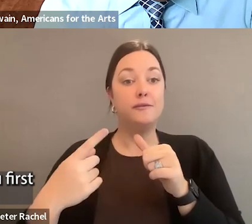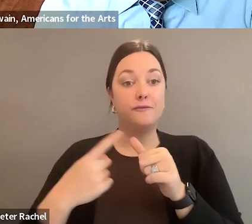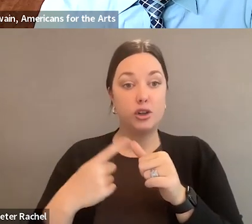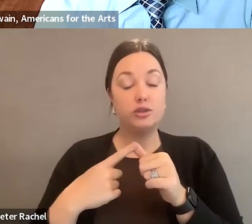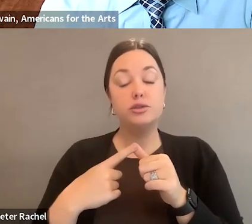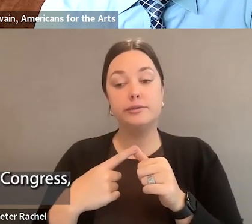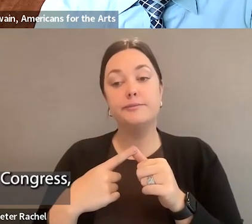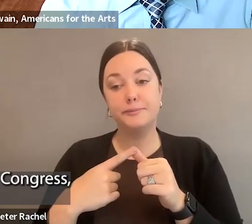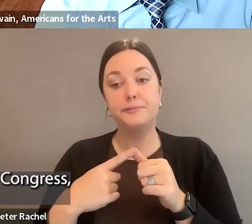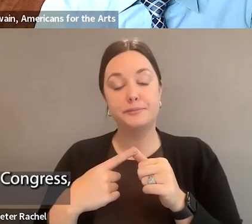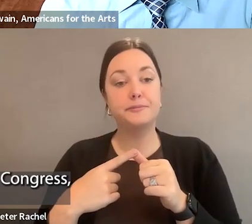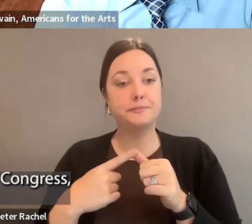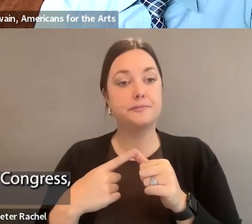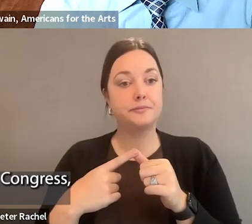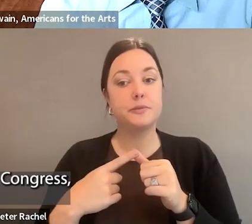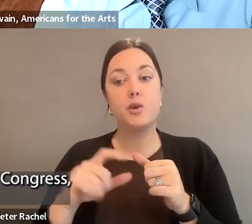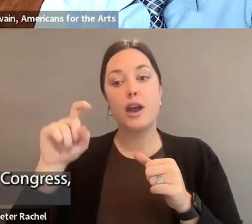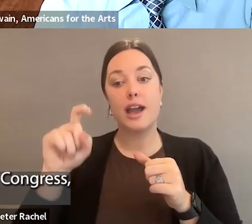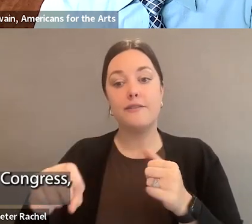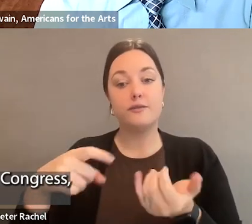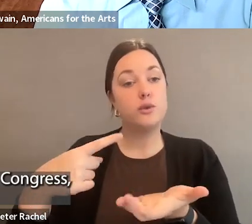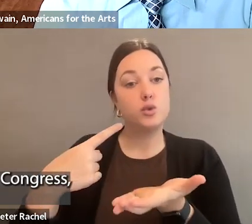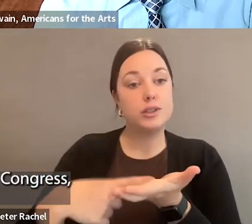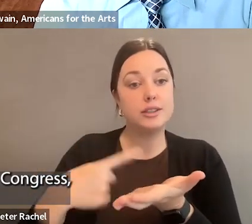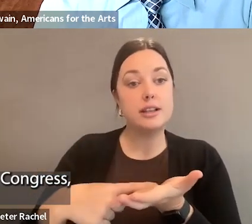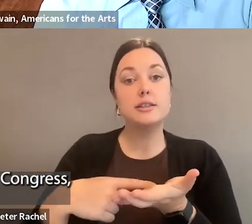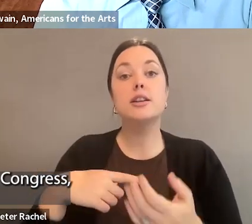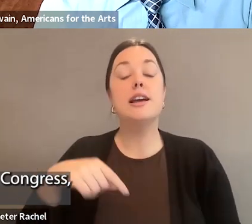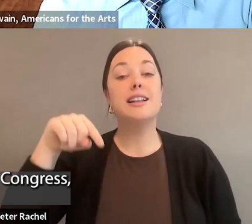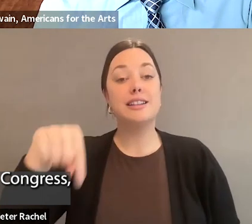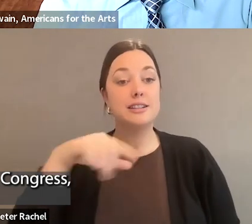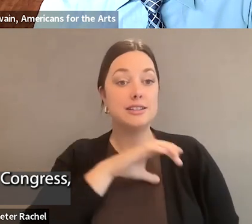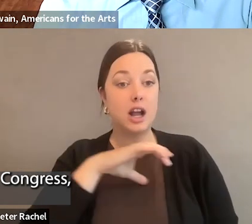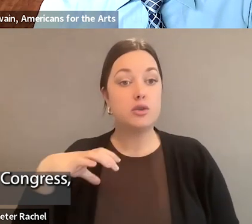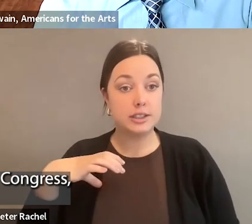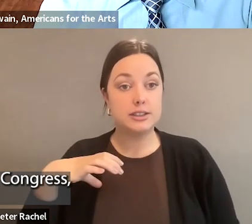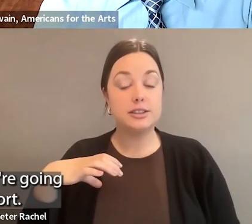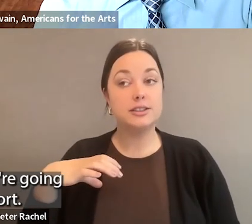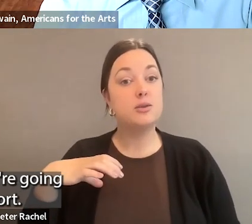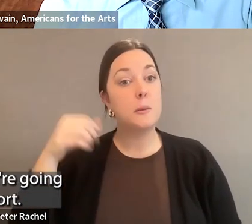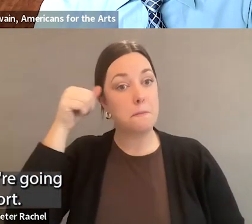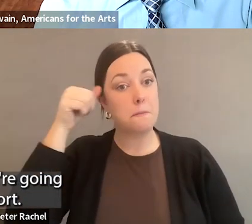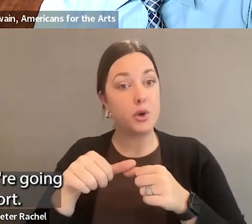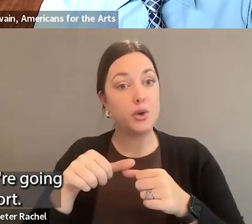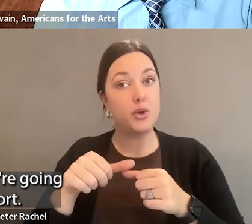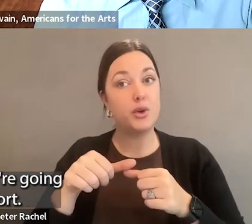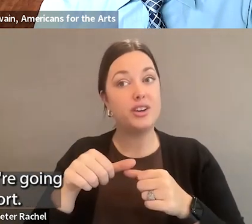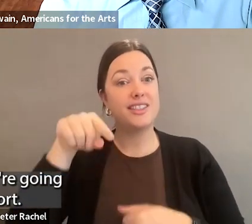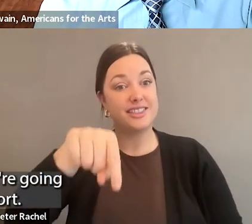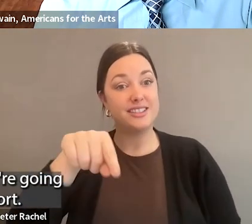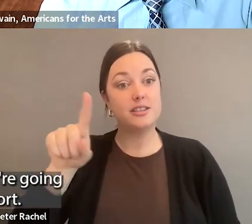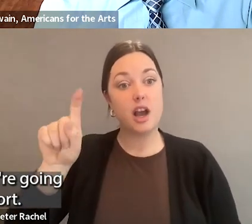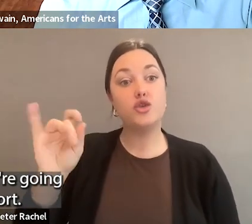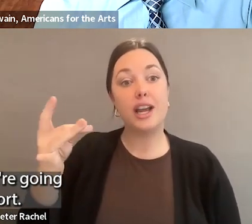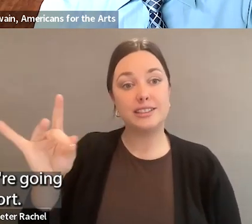off with the thought that with this Congress, with the 118th Congress coming up, that you're going